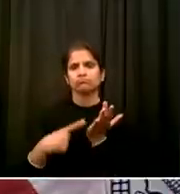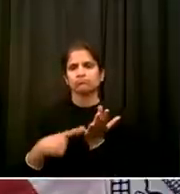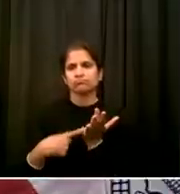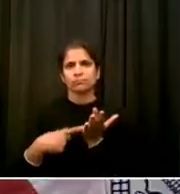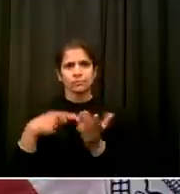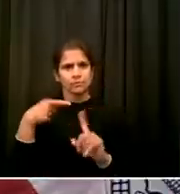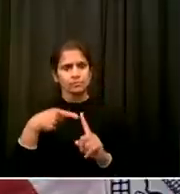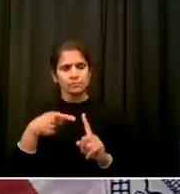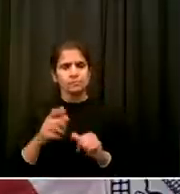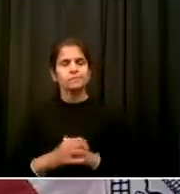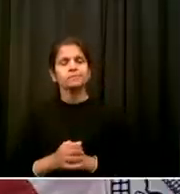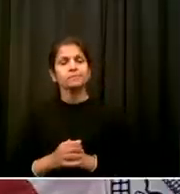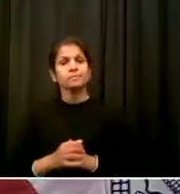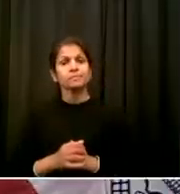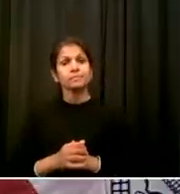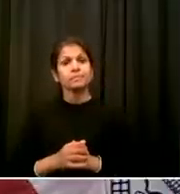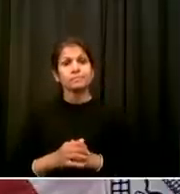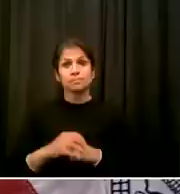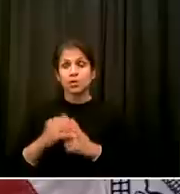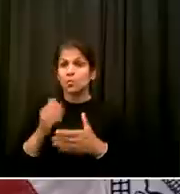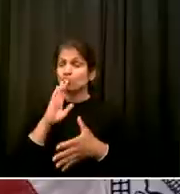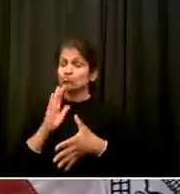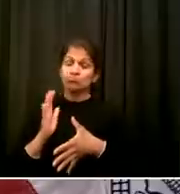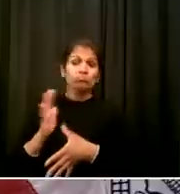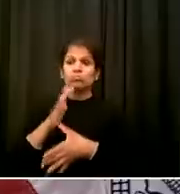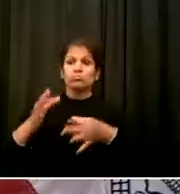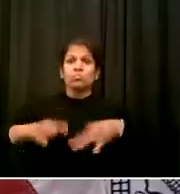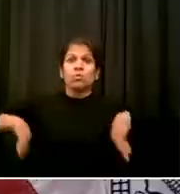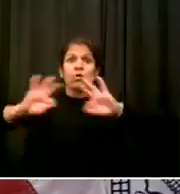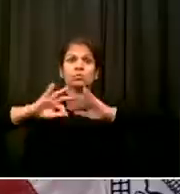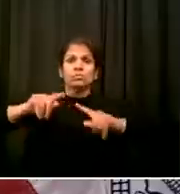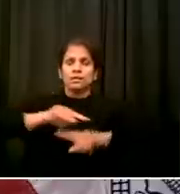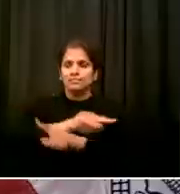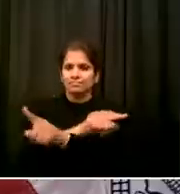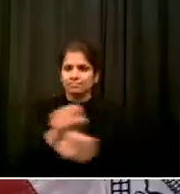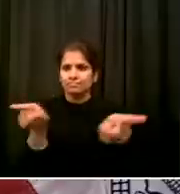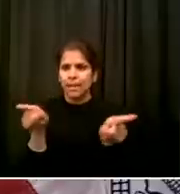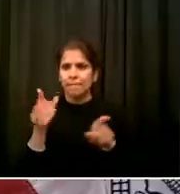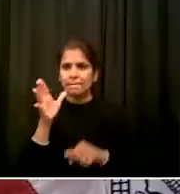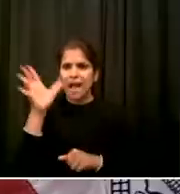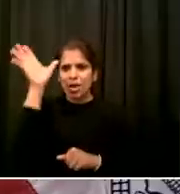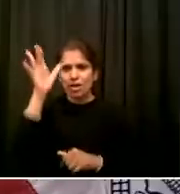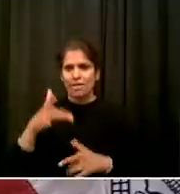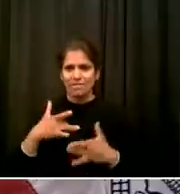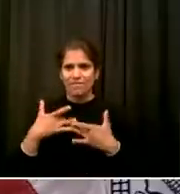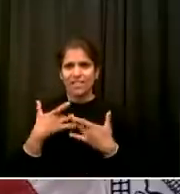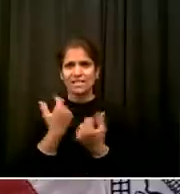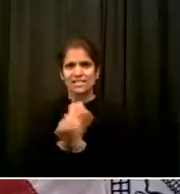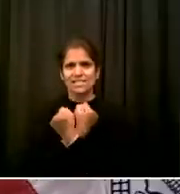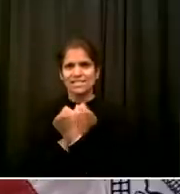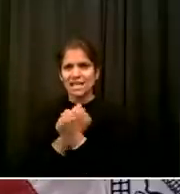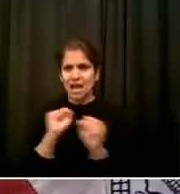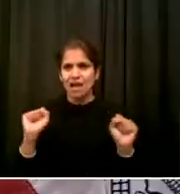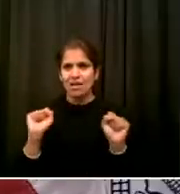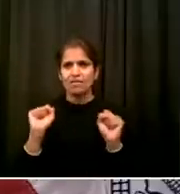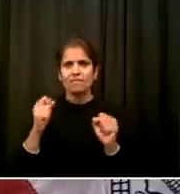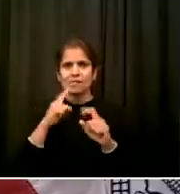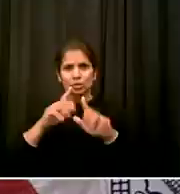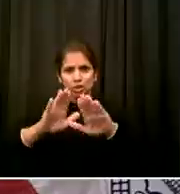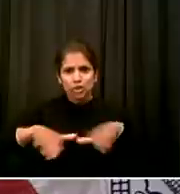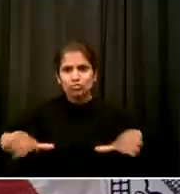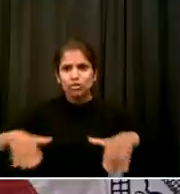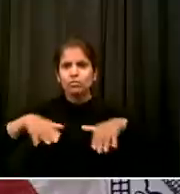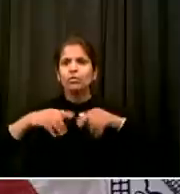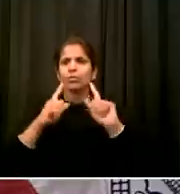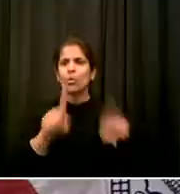City want and need here? And how do we do things in a way that's all about reform and transformation? It's a conversation